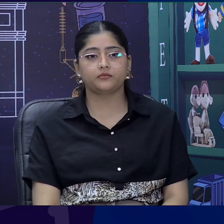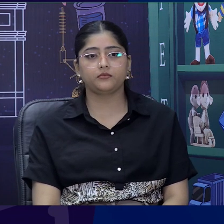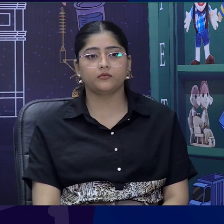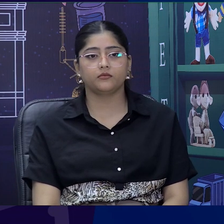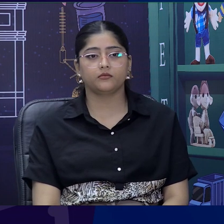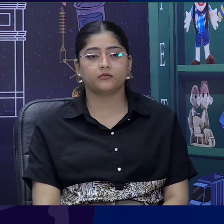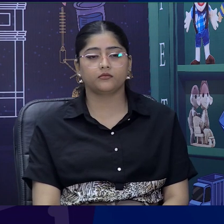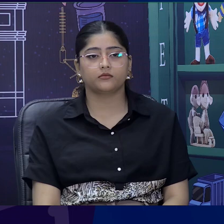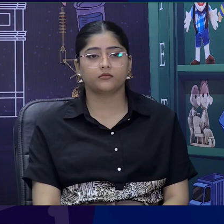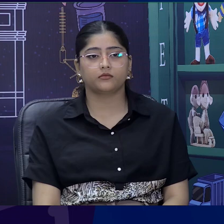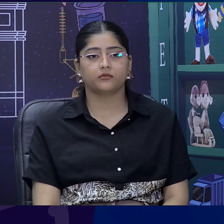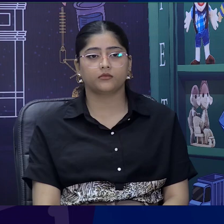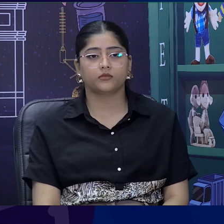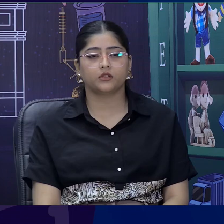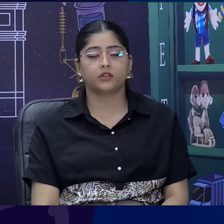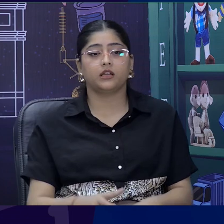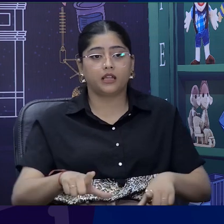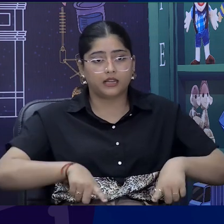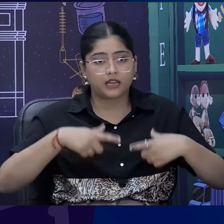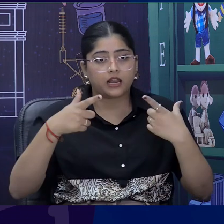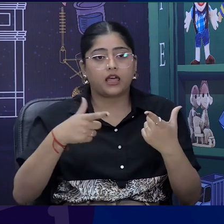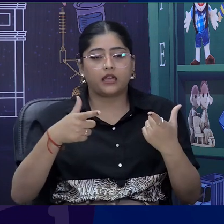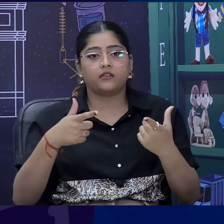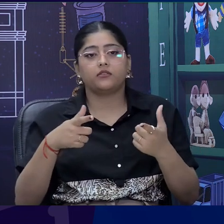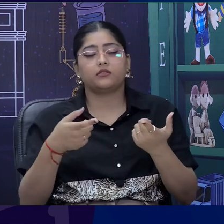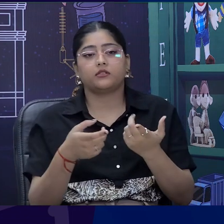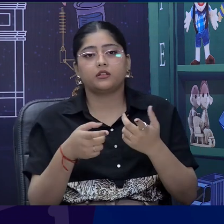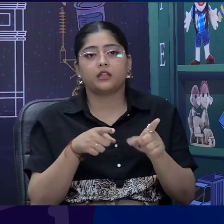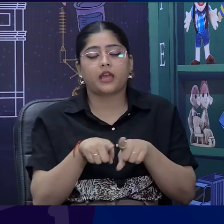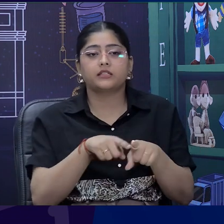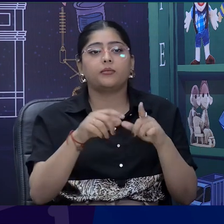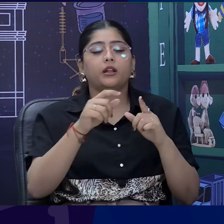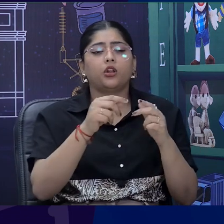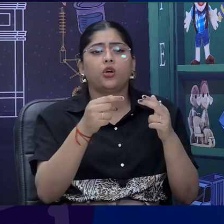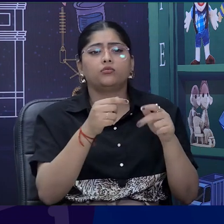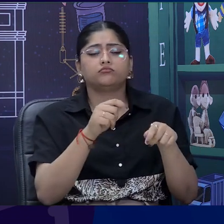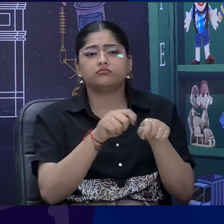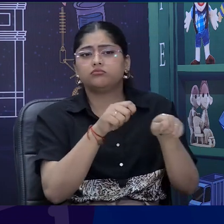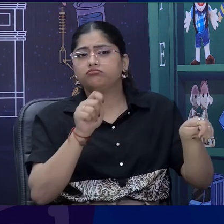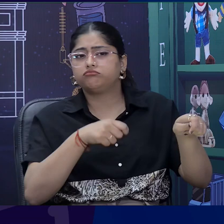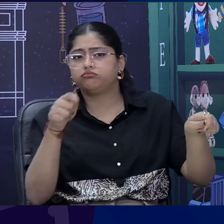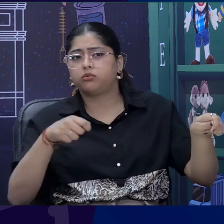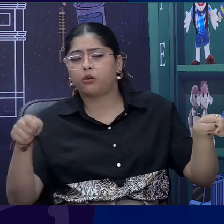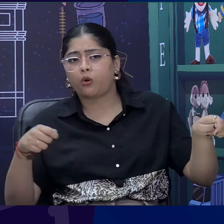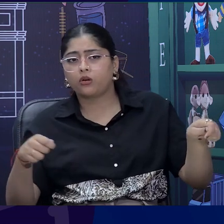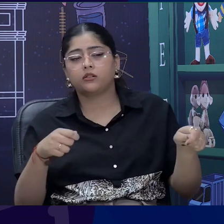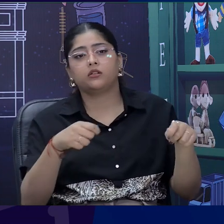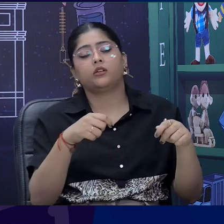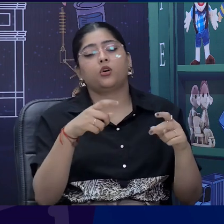long and song. We have yard,